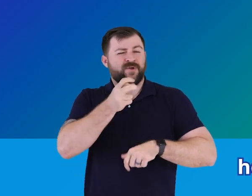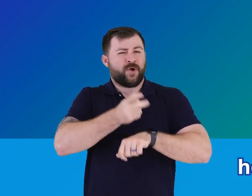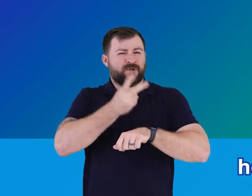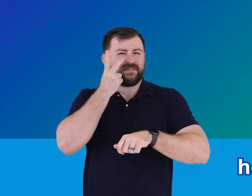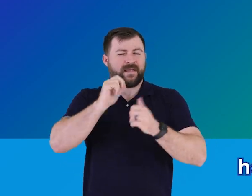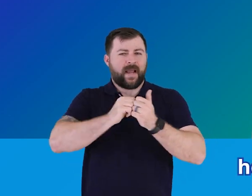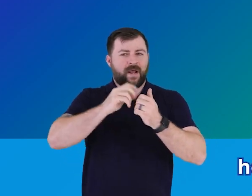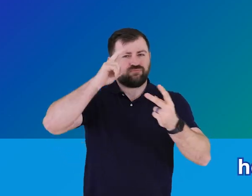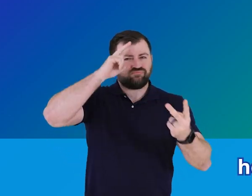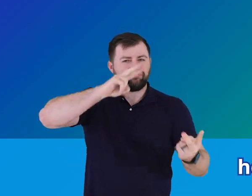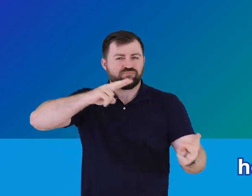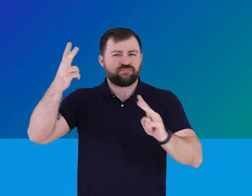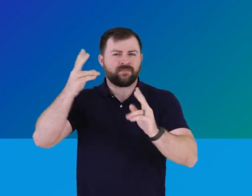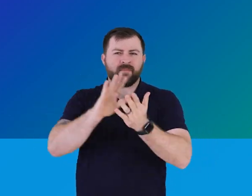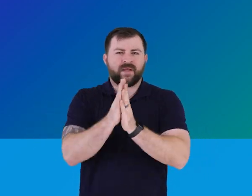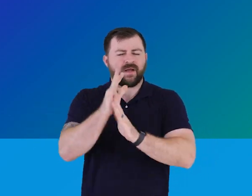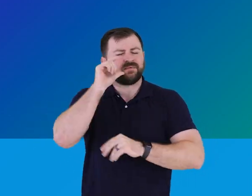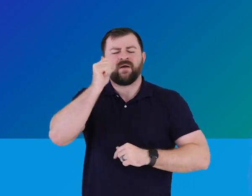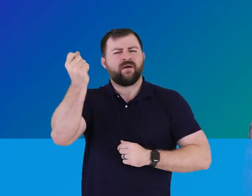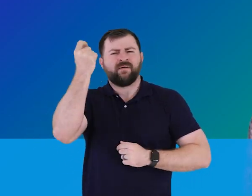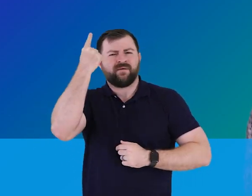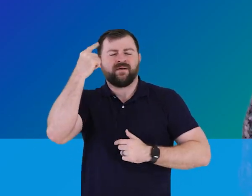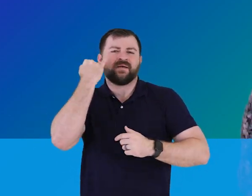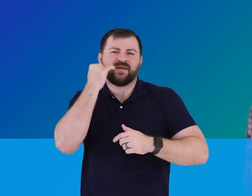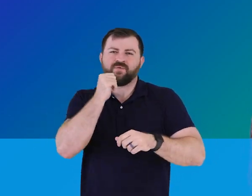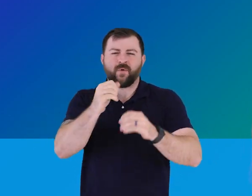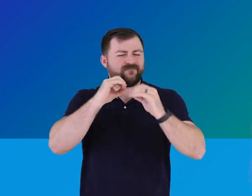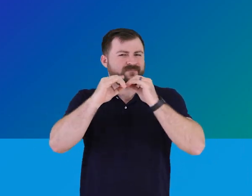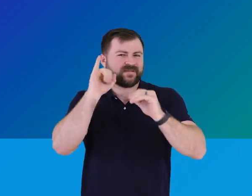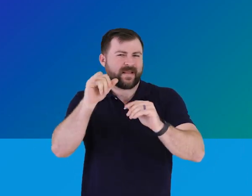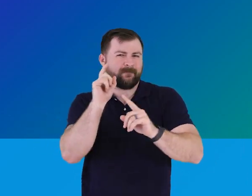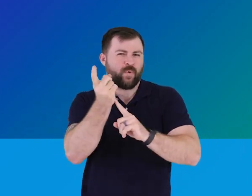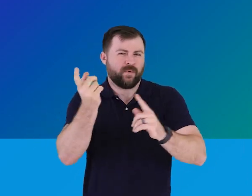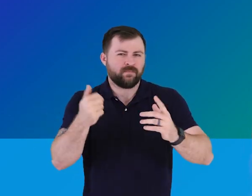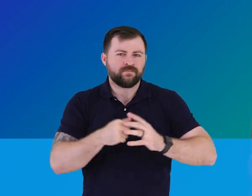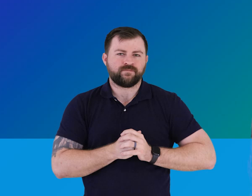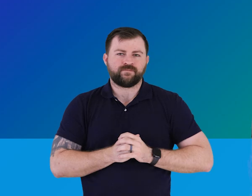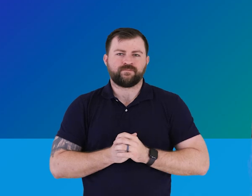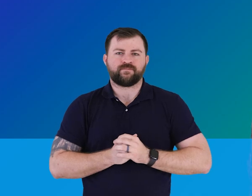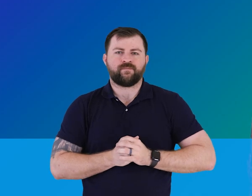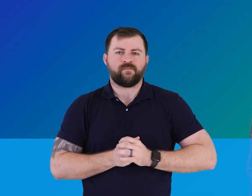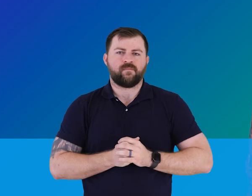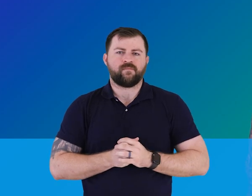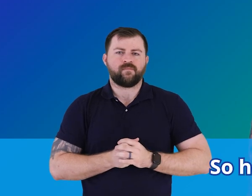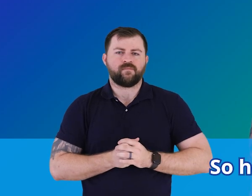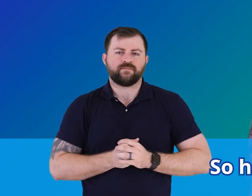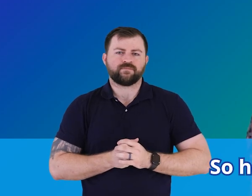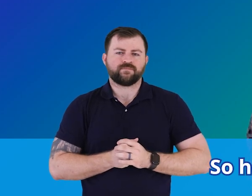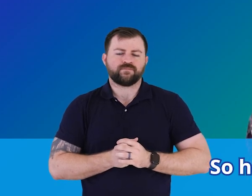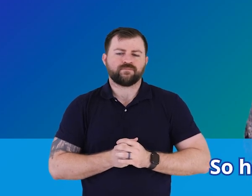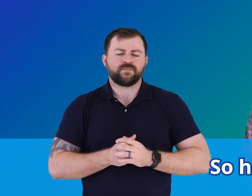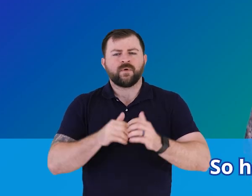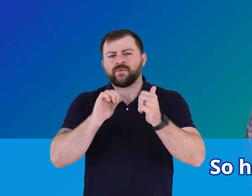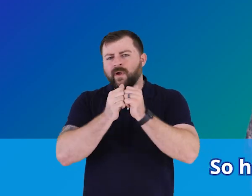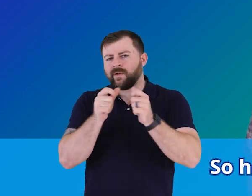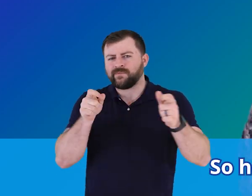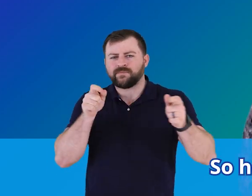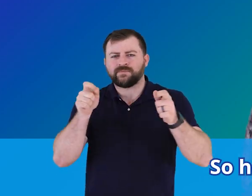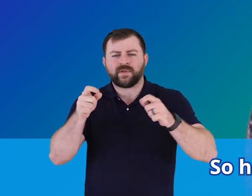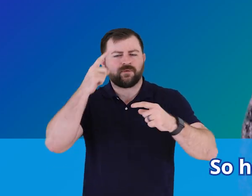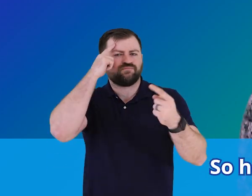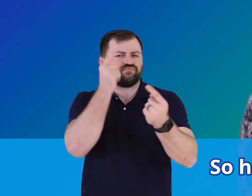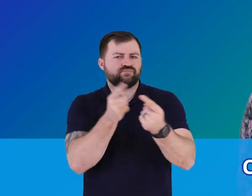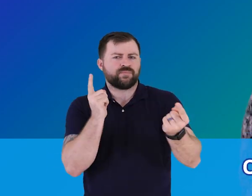to see how misinterpretation can lead to misunderstanding here if not corrected. So how do you handle